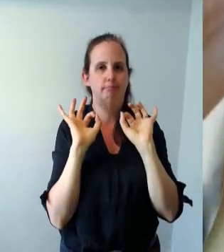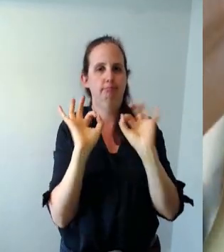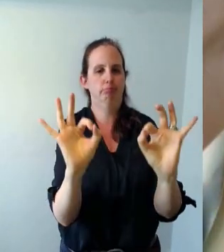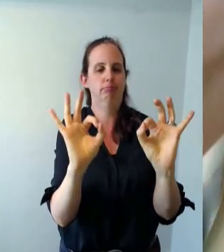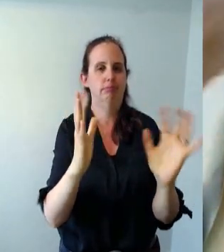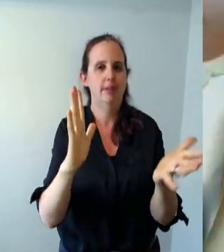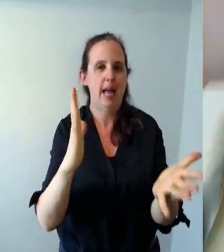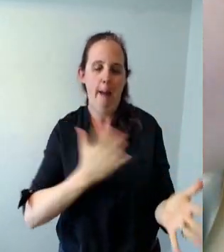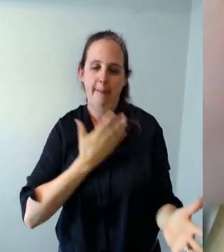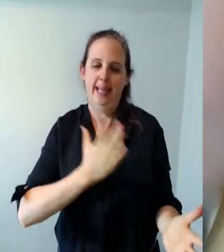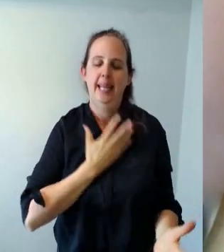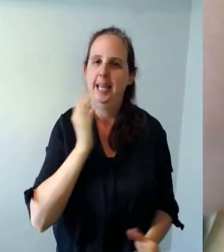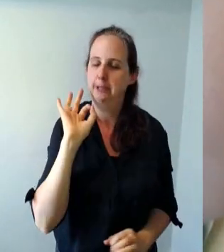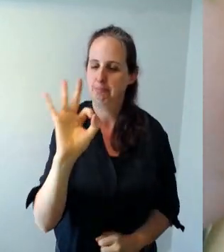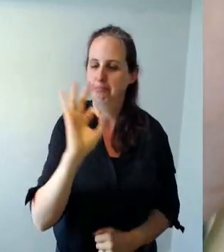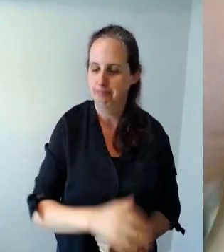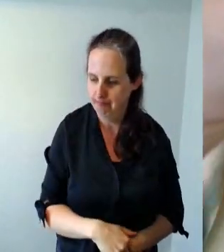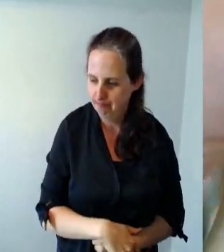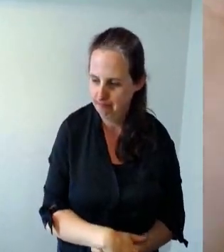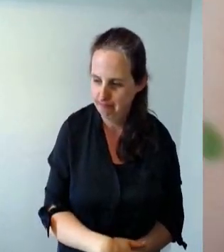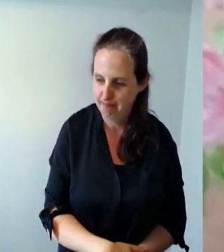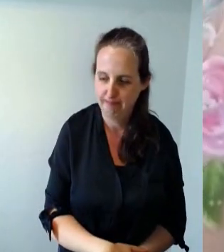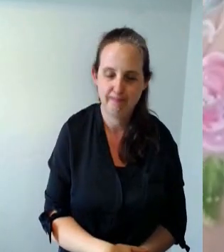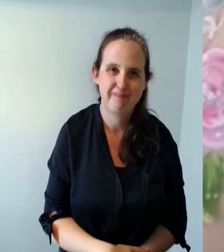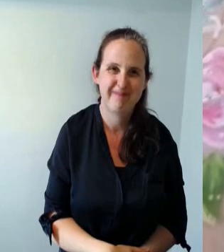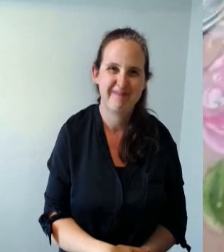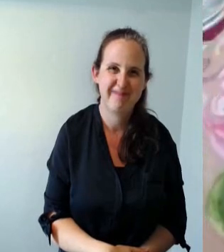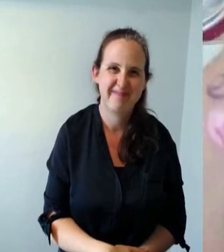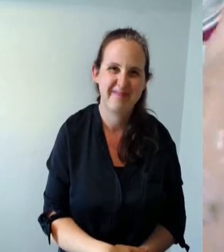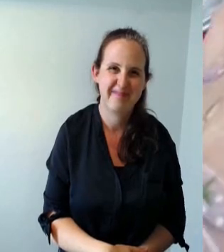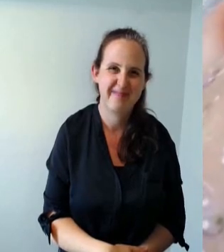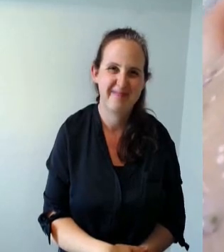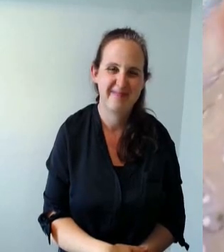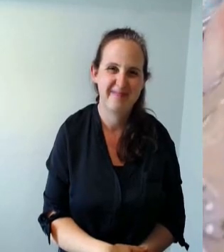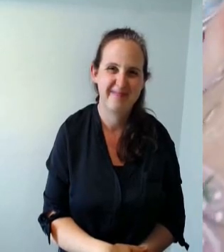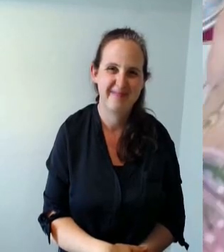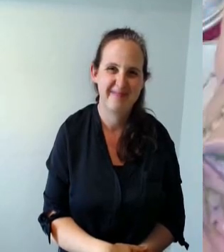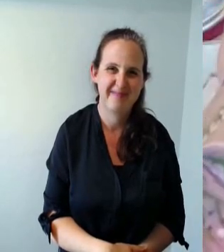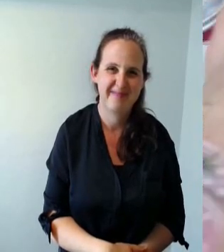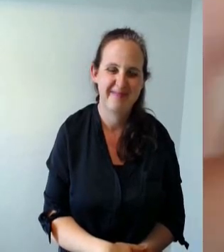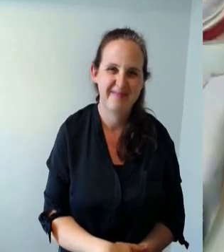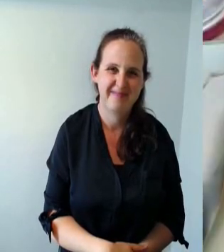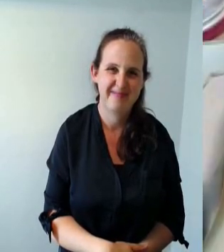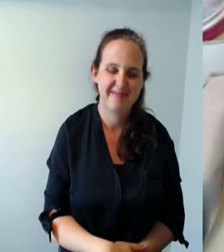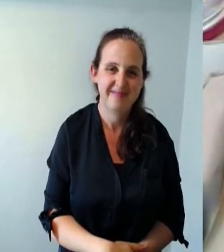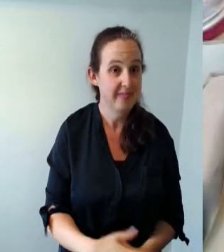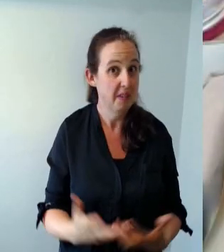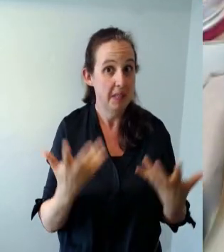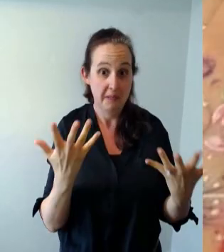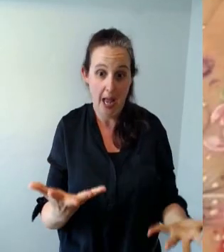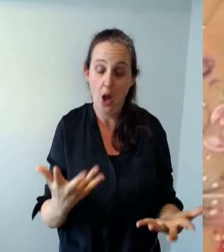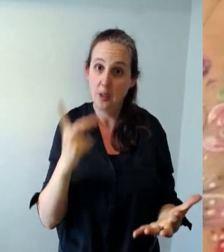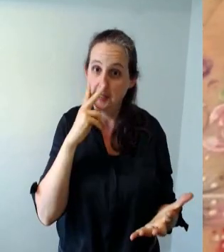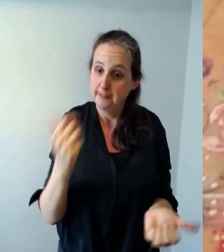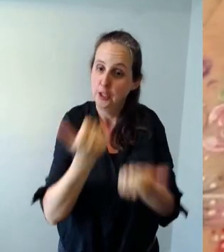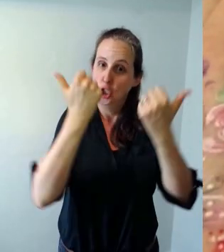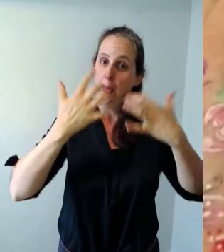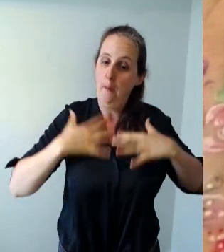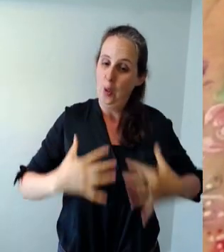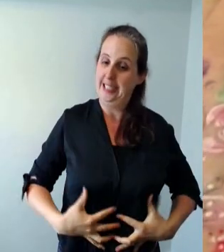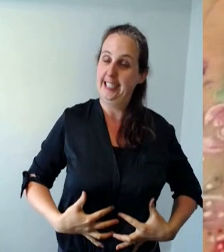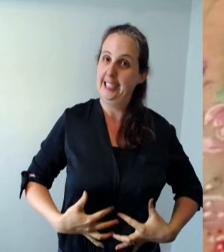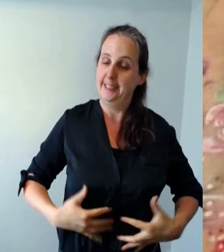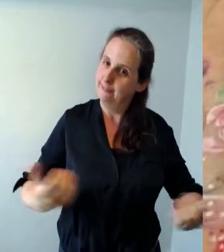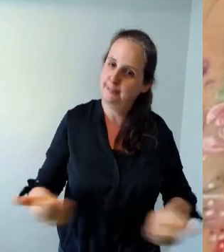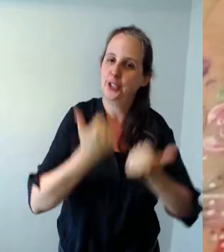like so so now we have a body right